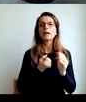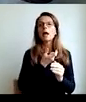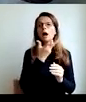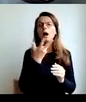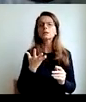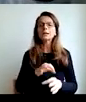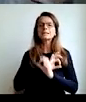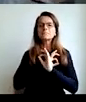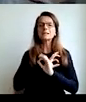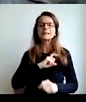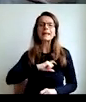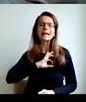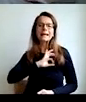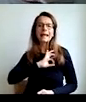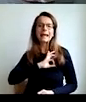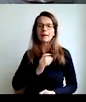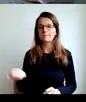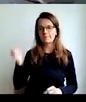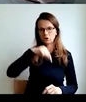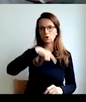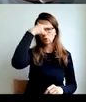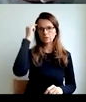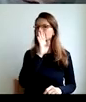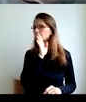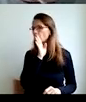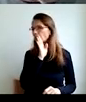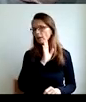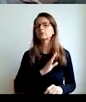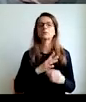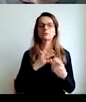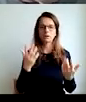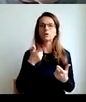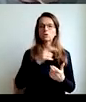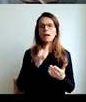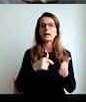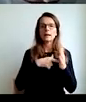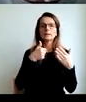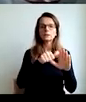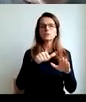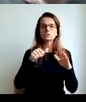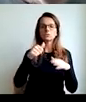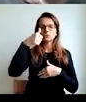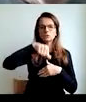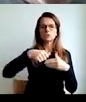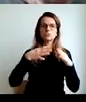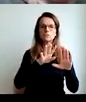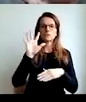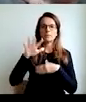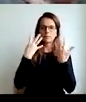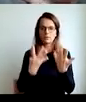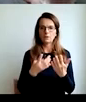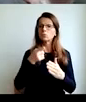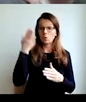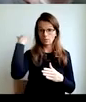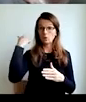sins, mortal sins people confessed to, this was a global research in 1995,